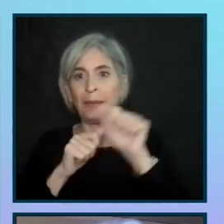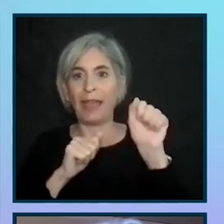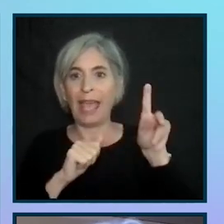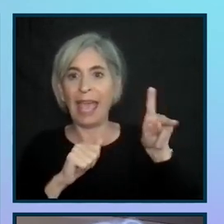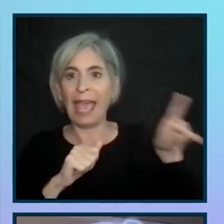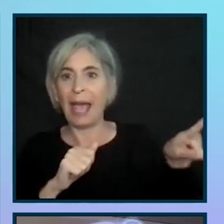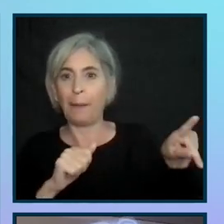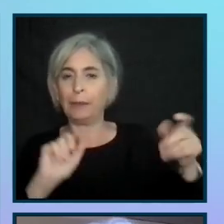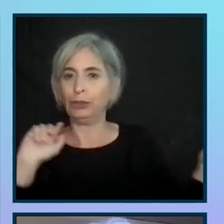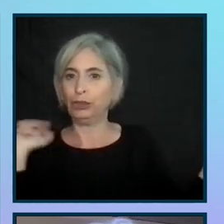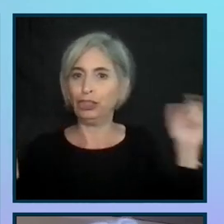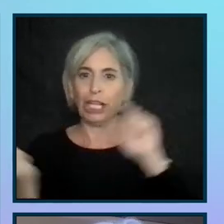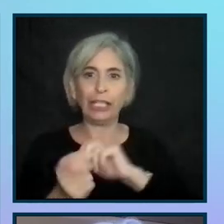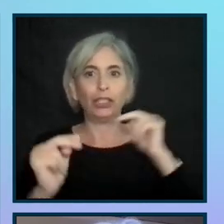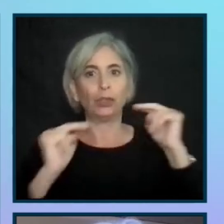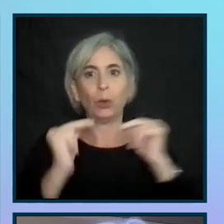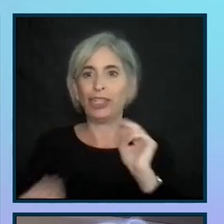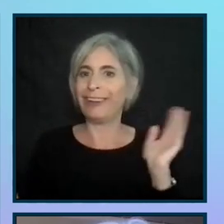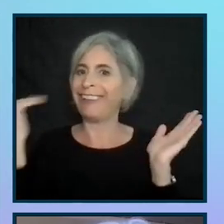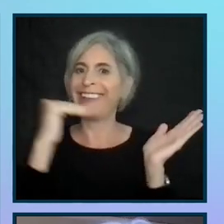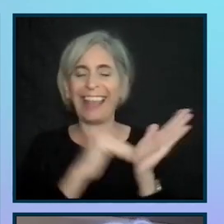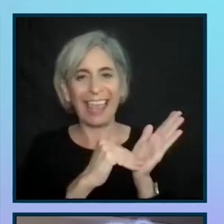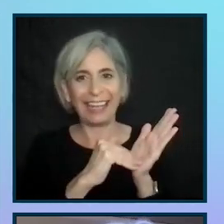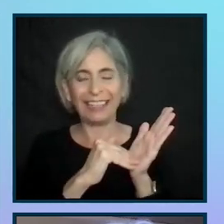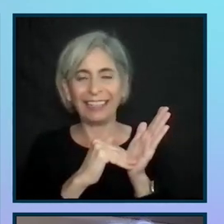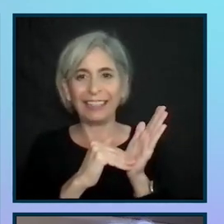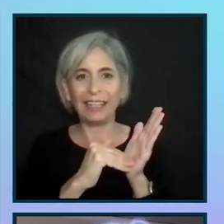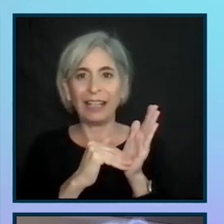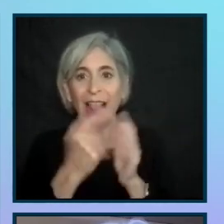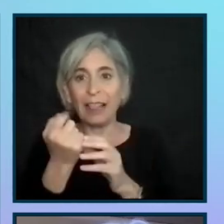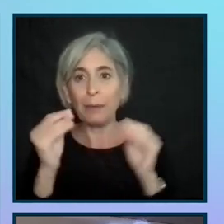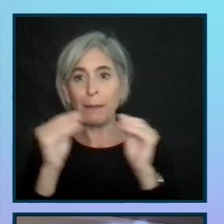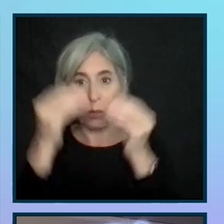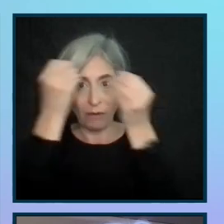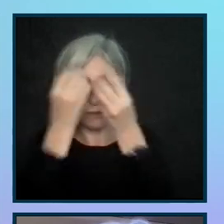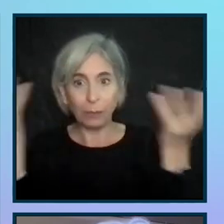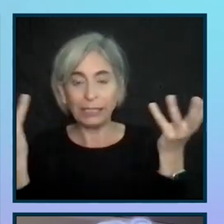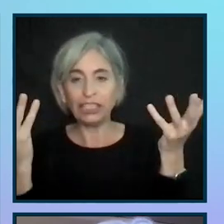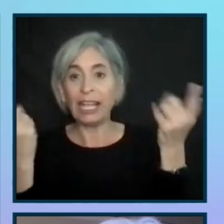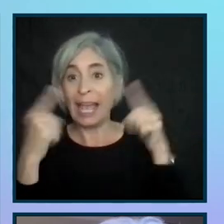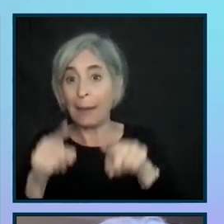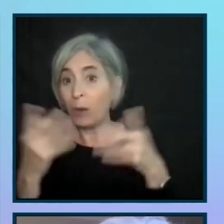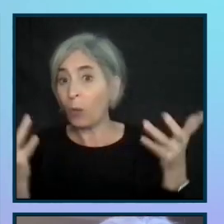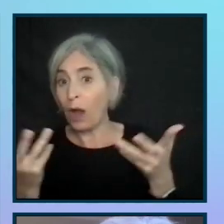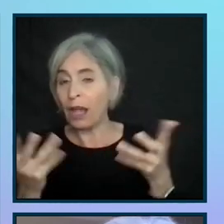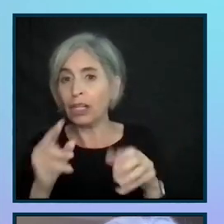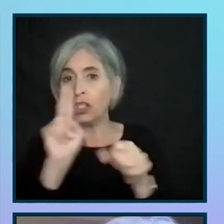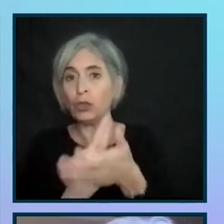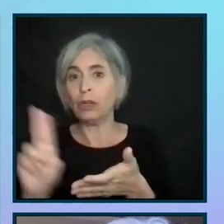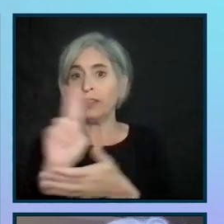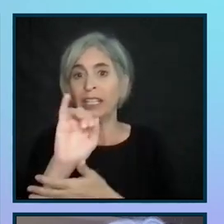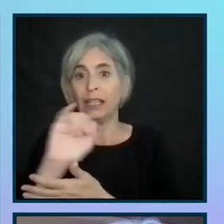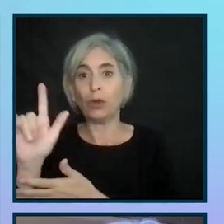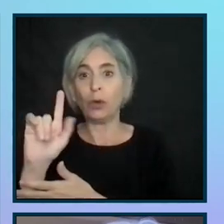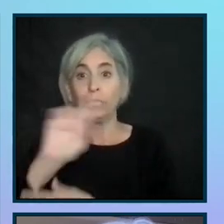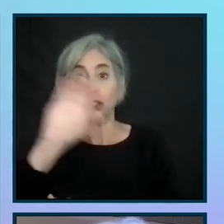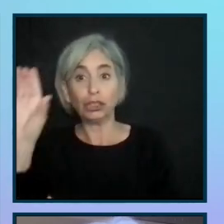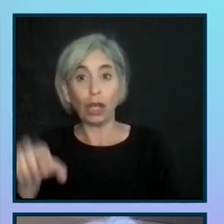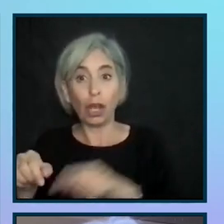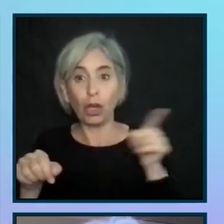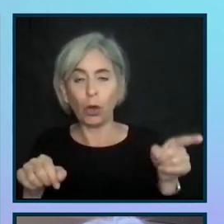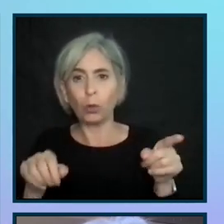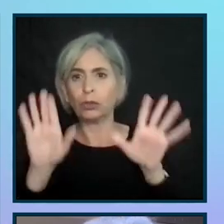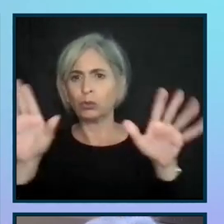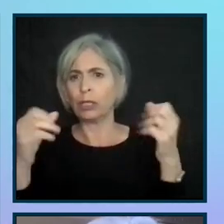structured negotiation. And just a few quick more things. This is a picture of the University of Illinois-Chicago, where there was a great